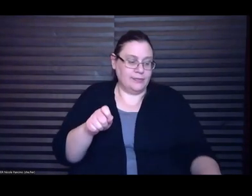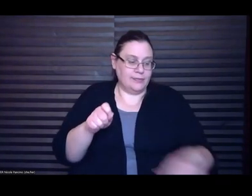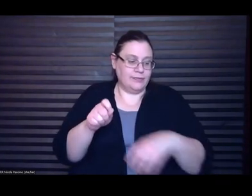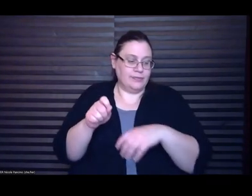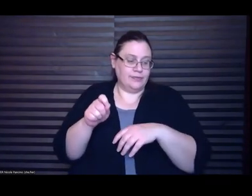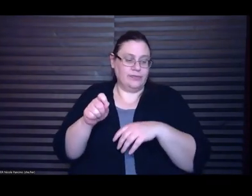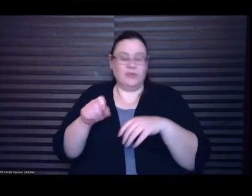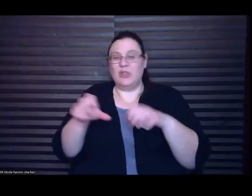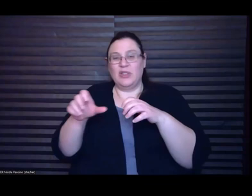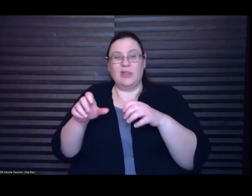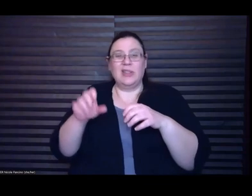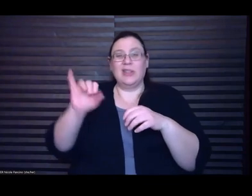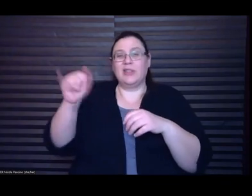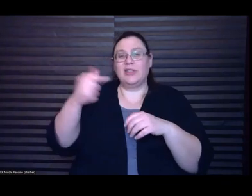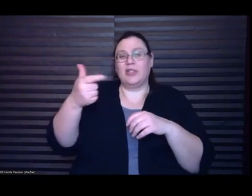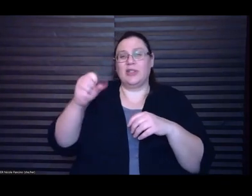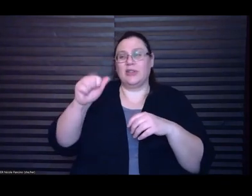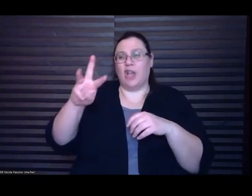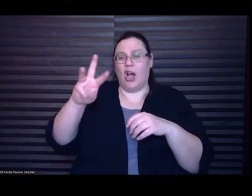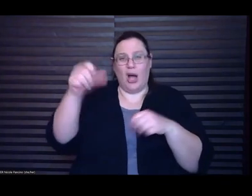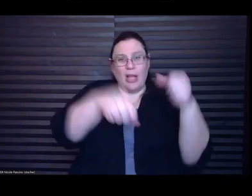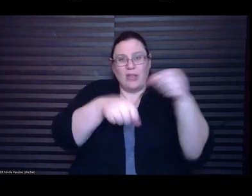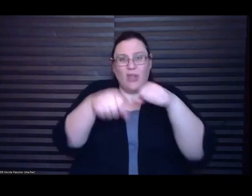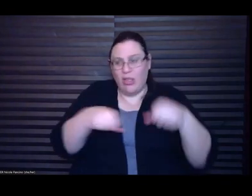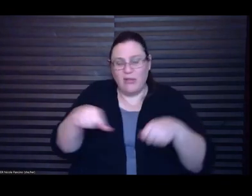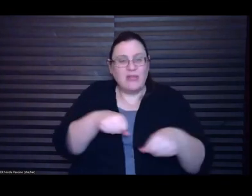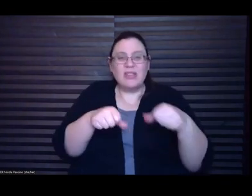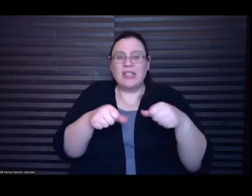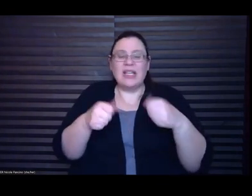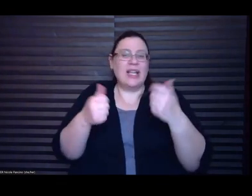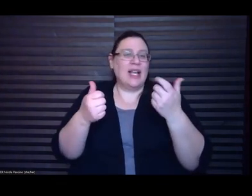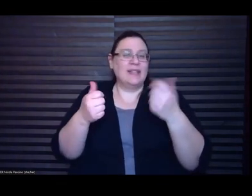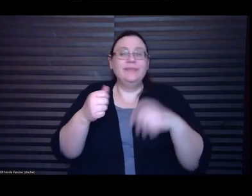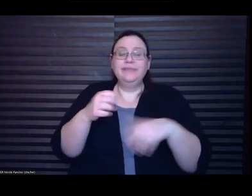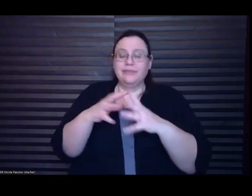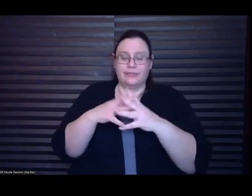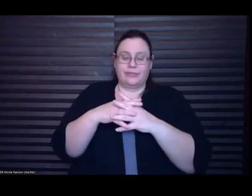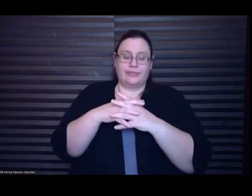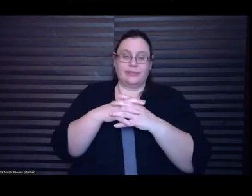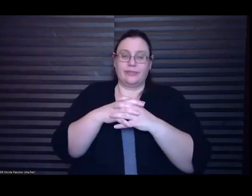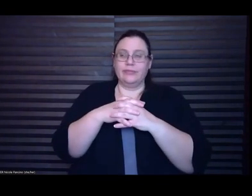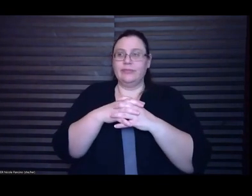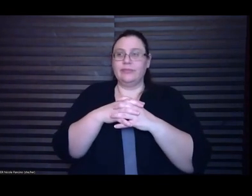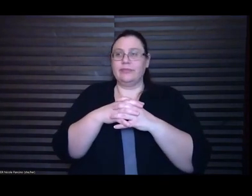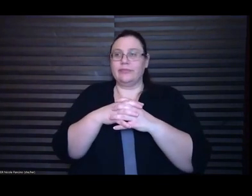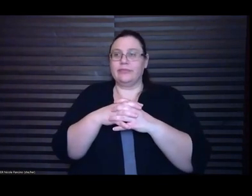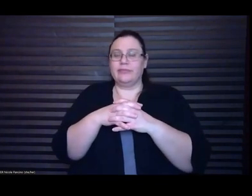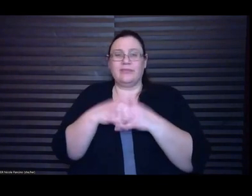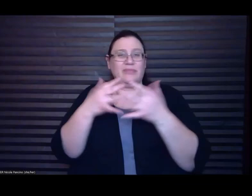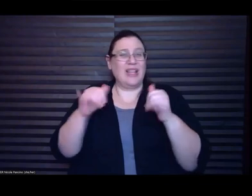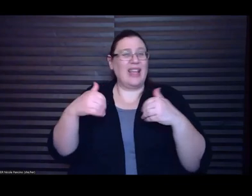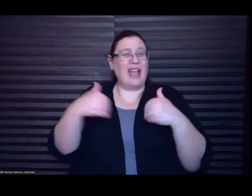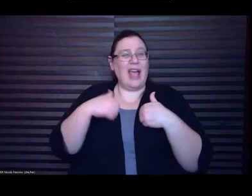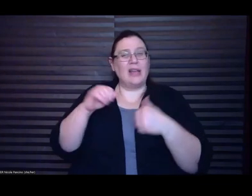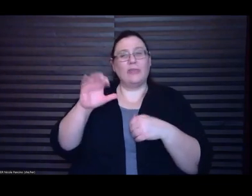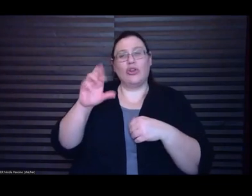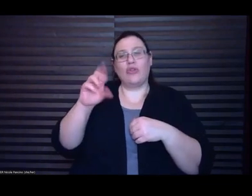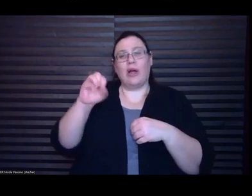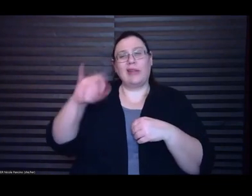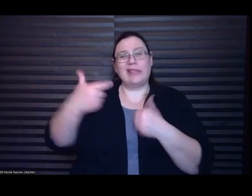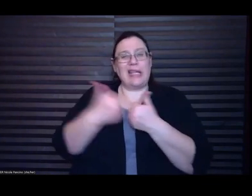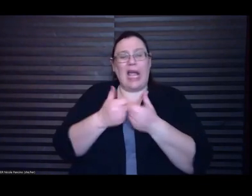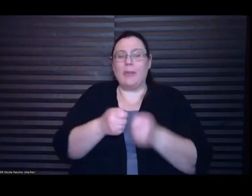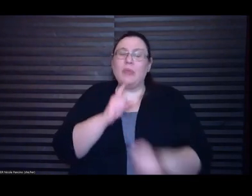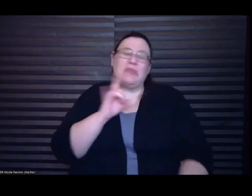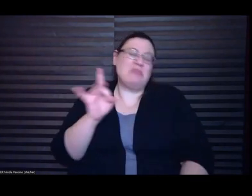and like play animal crossing I mean it was like really bad I was just really and everyone I was seeing all these people were like well you should be finishing